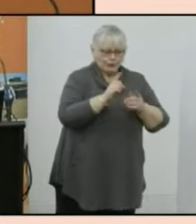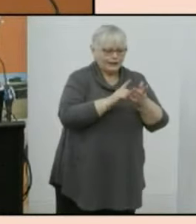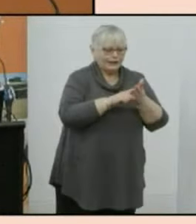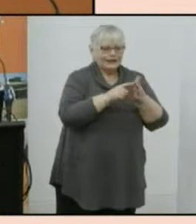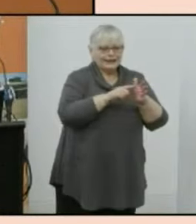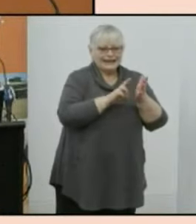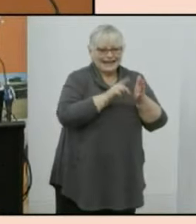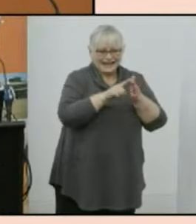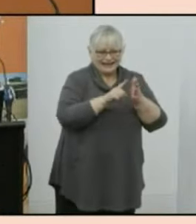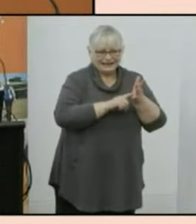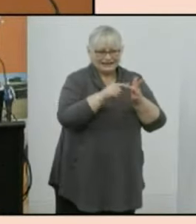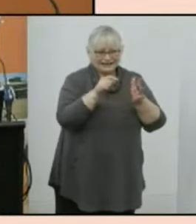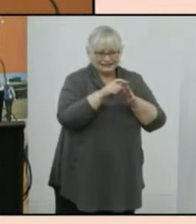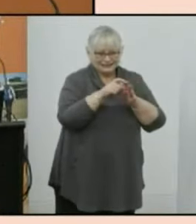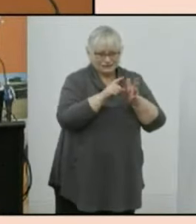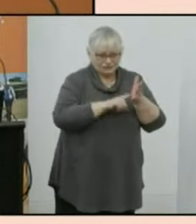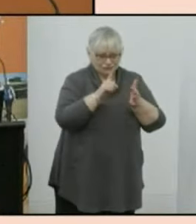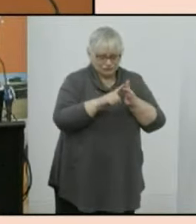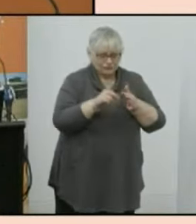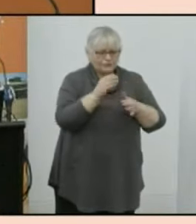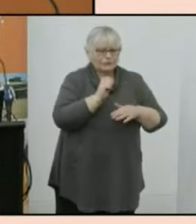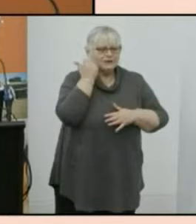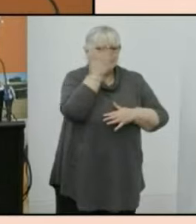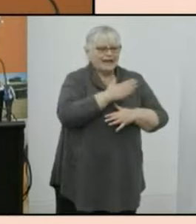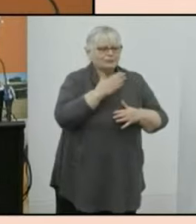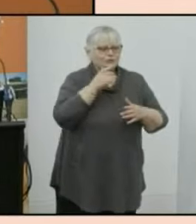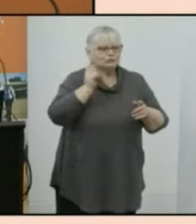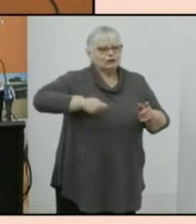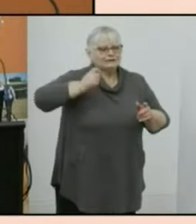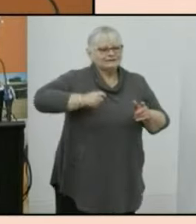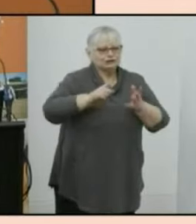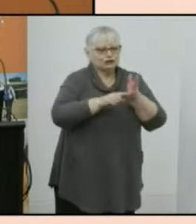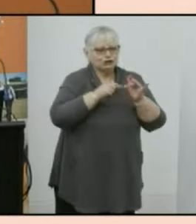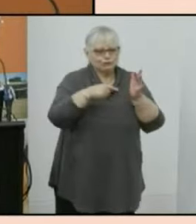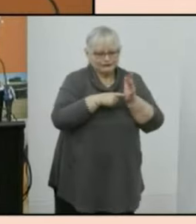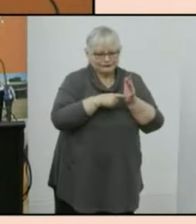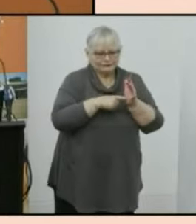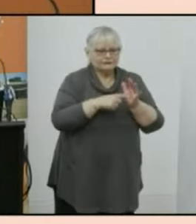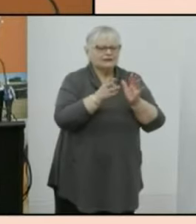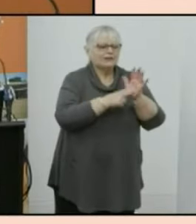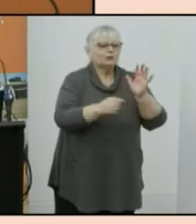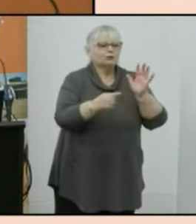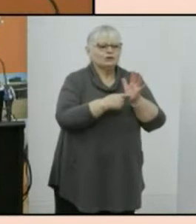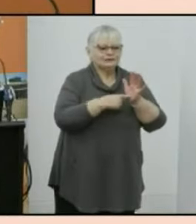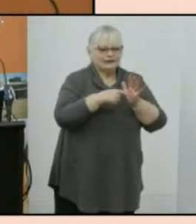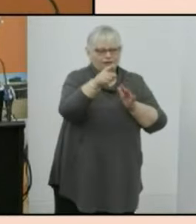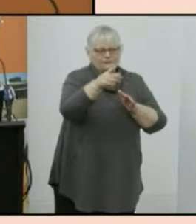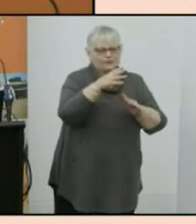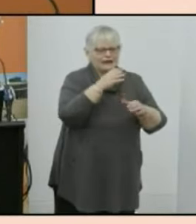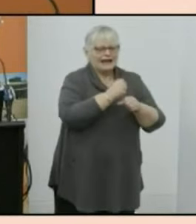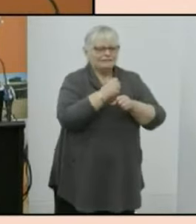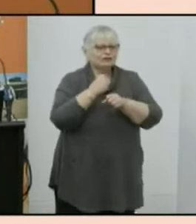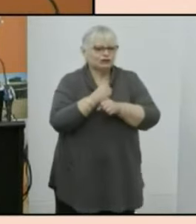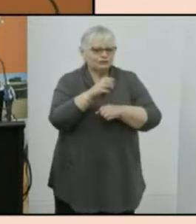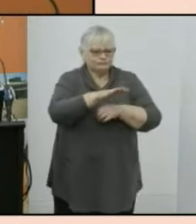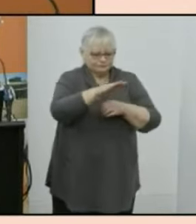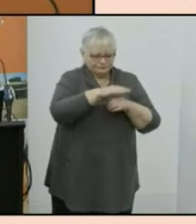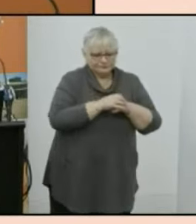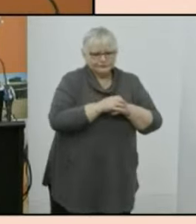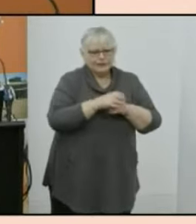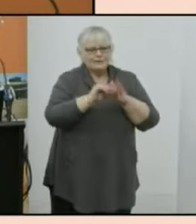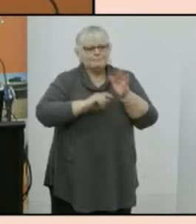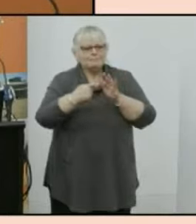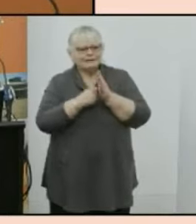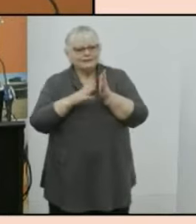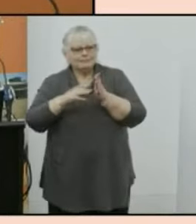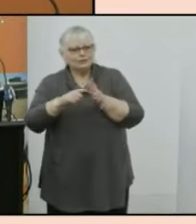leanne little director of the aboriginal justice unit northern territory government department of the attorney general and justice professor peter